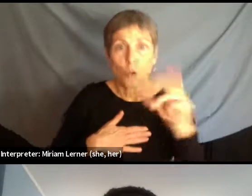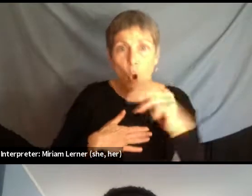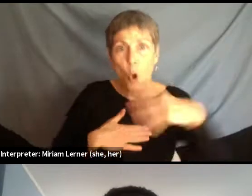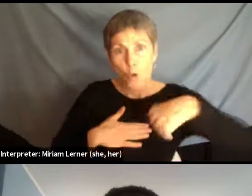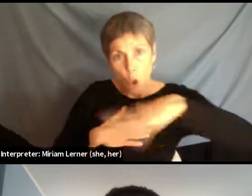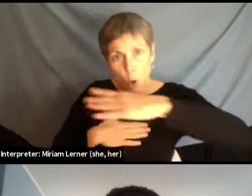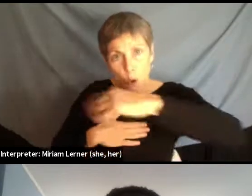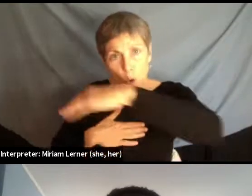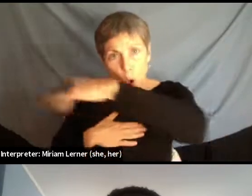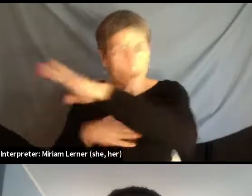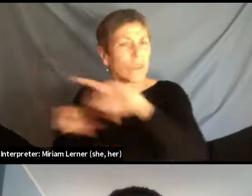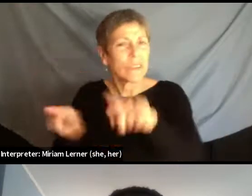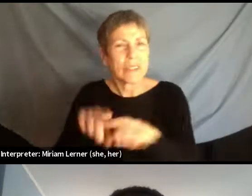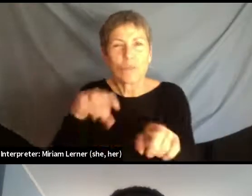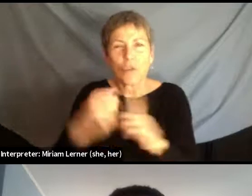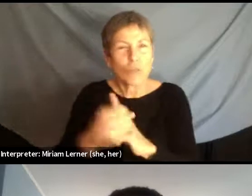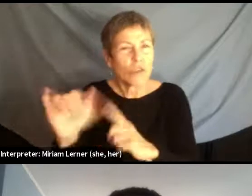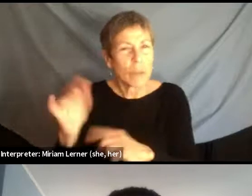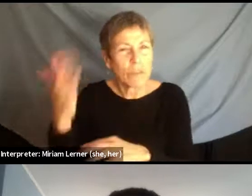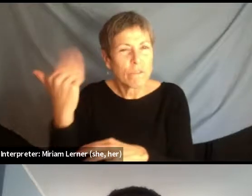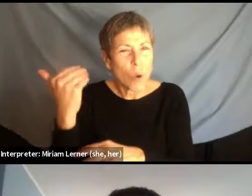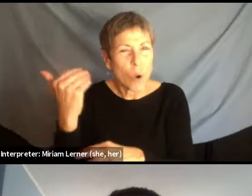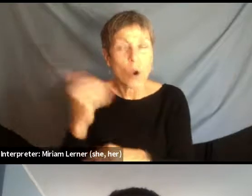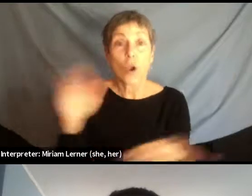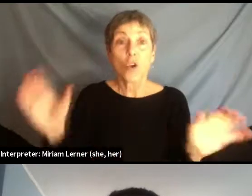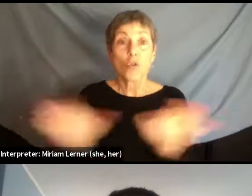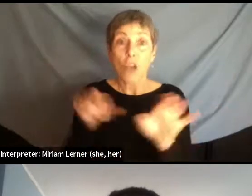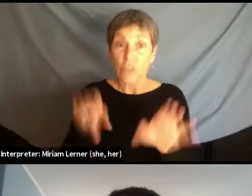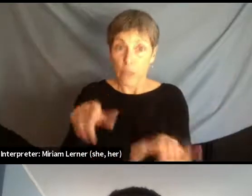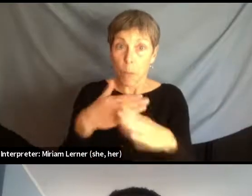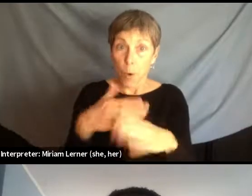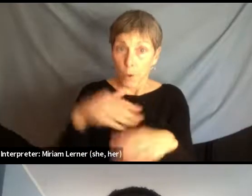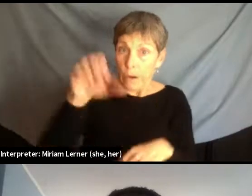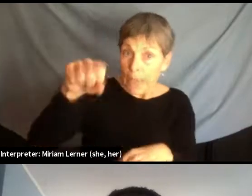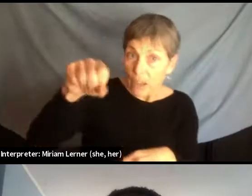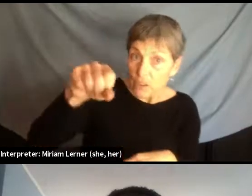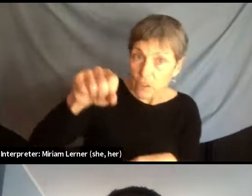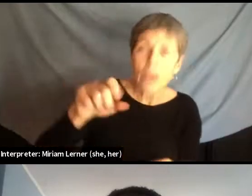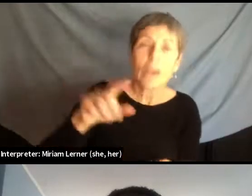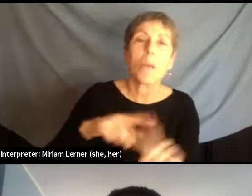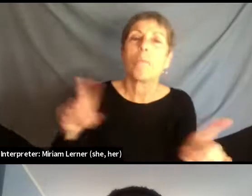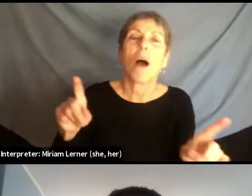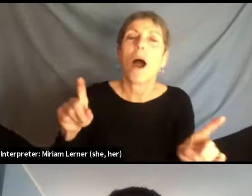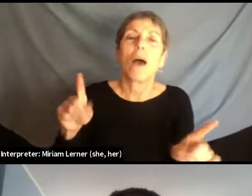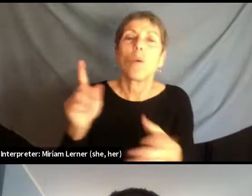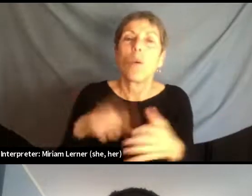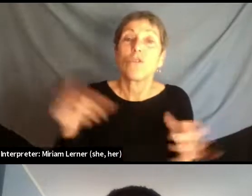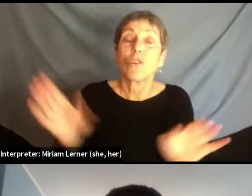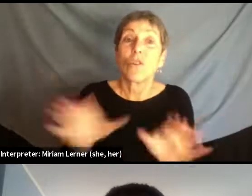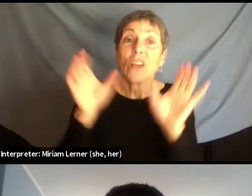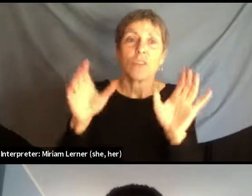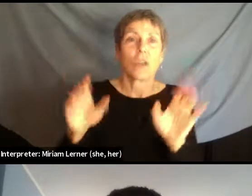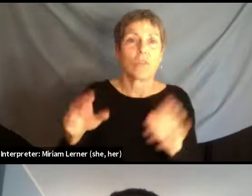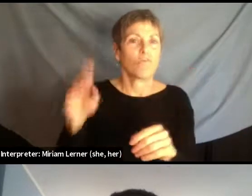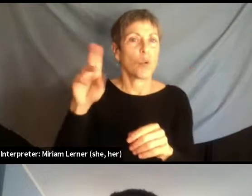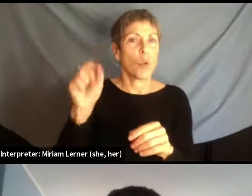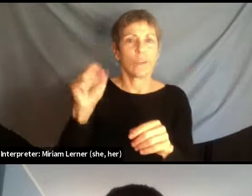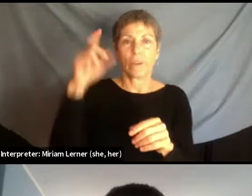I would say there is a crisis at the border, but it's one of refusal to follow the rule of law. And it's definitely one of